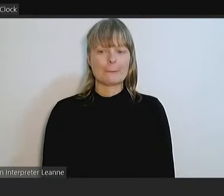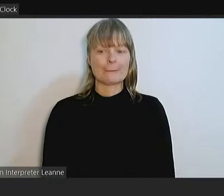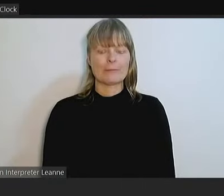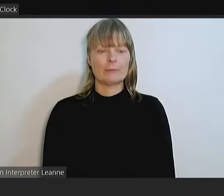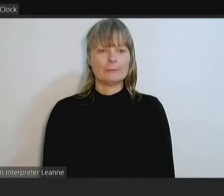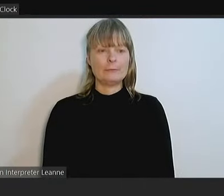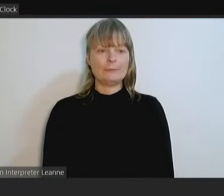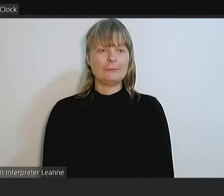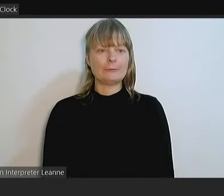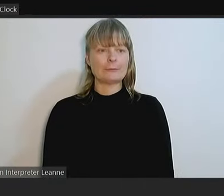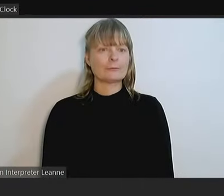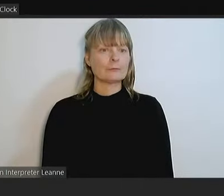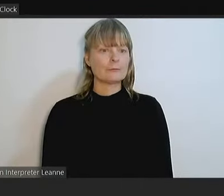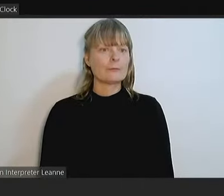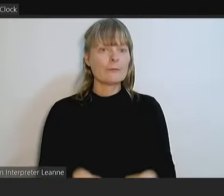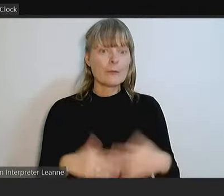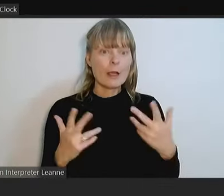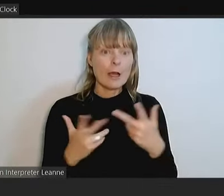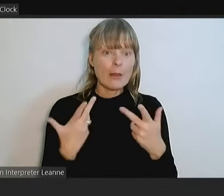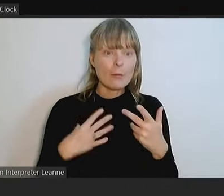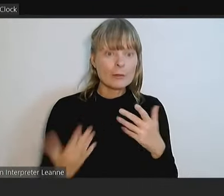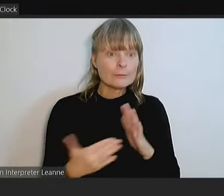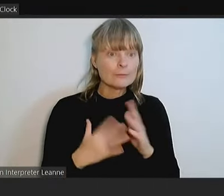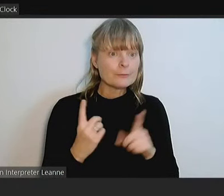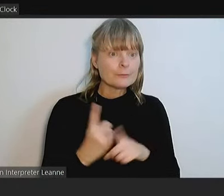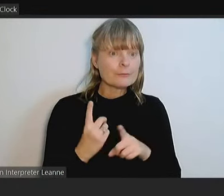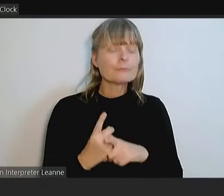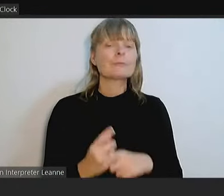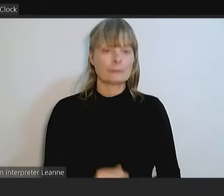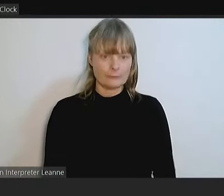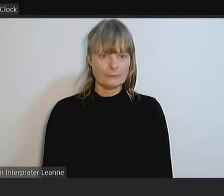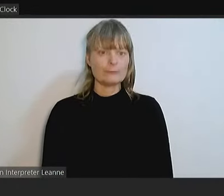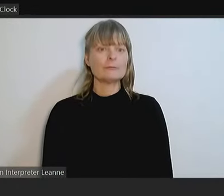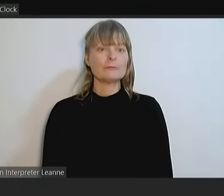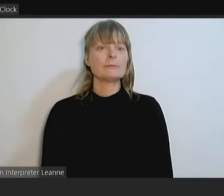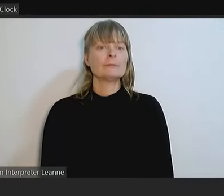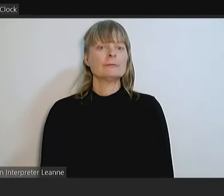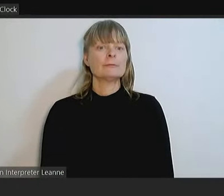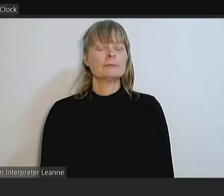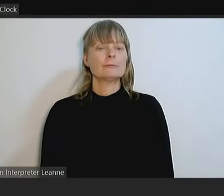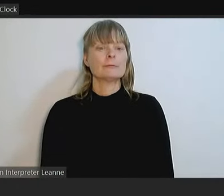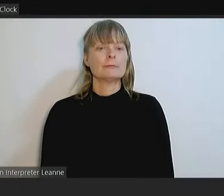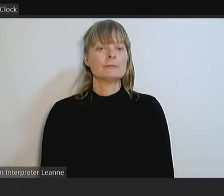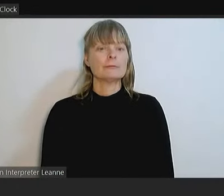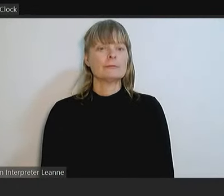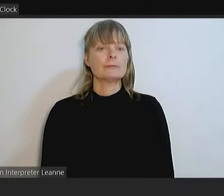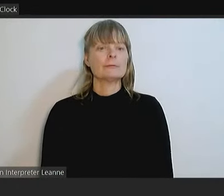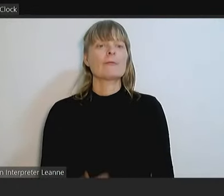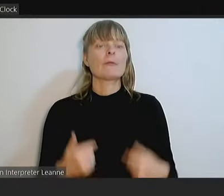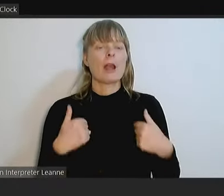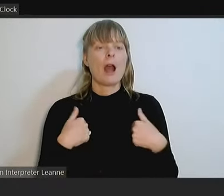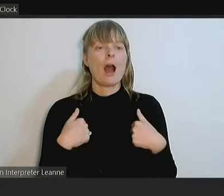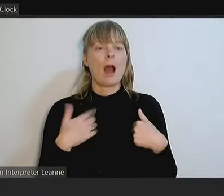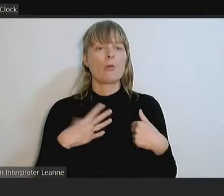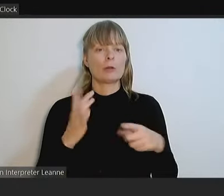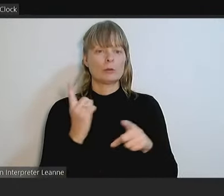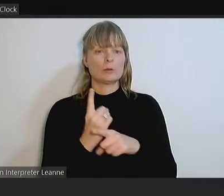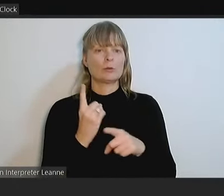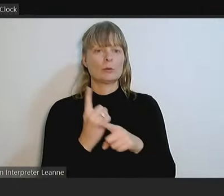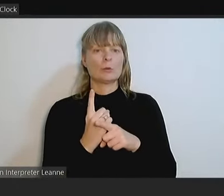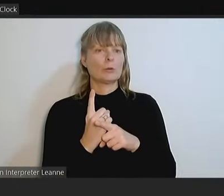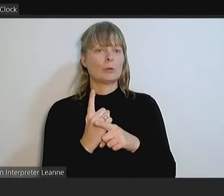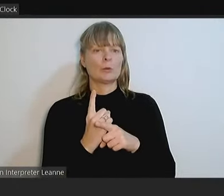Any other councillors that would like to speak on the item? Councillor Rennie. Thank you, Mayor. I'm going to speak against these